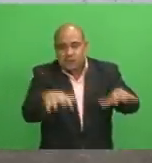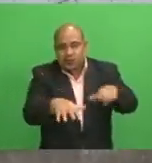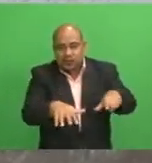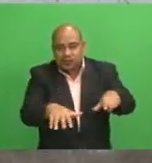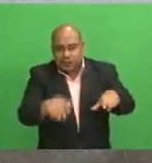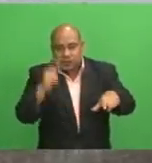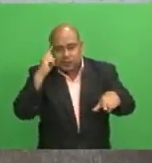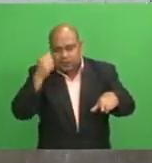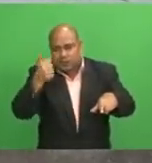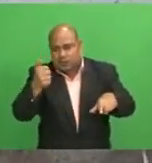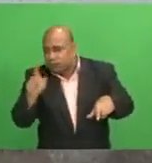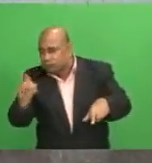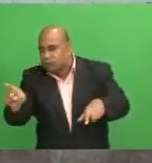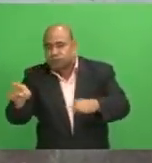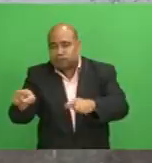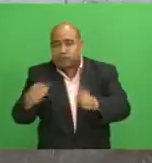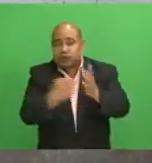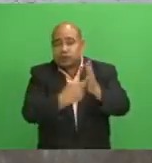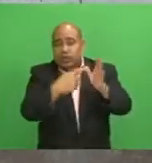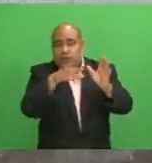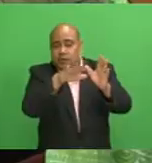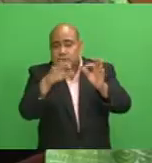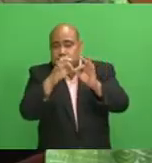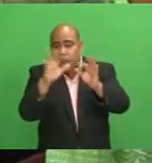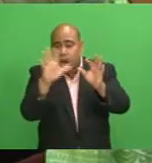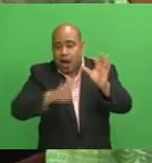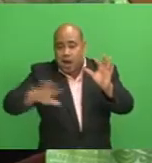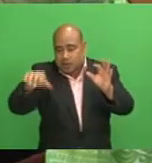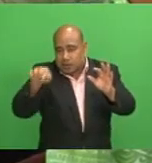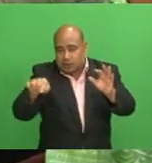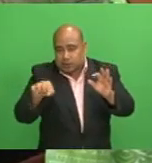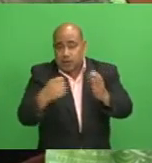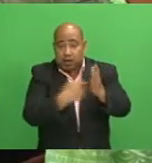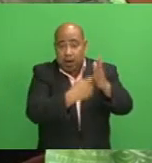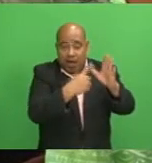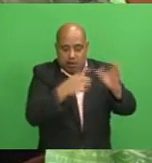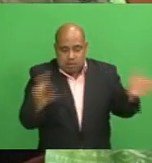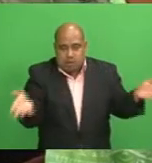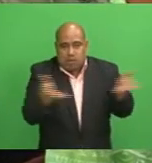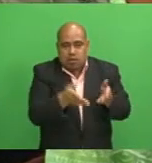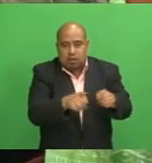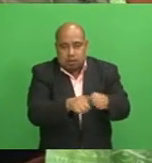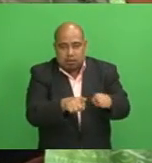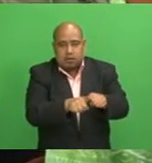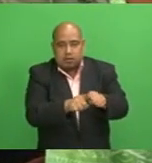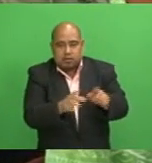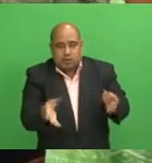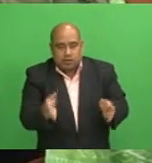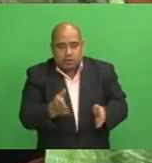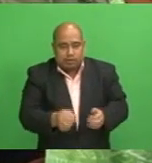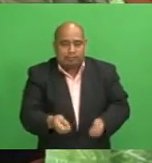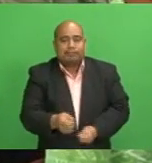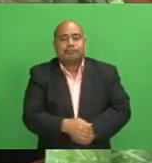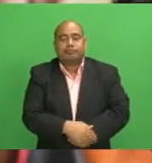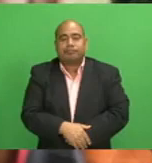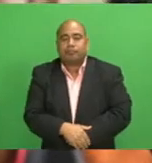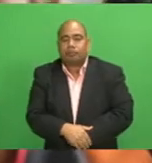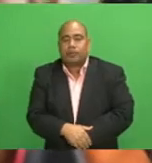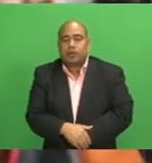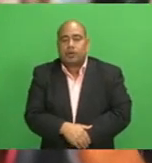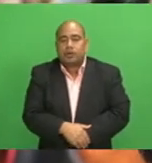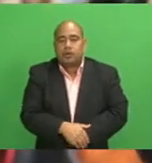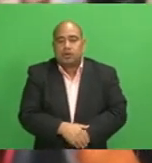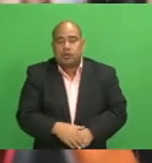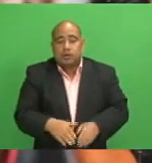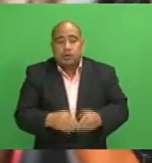and Penang areas. Given the expertise that we have managed this industry over a